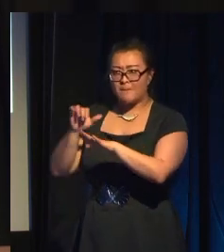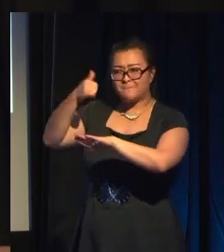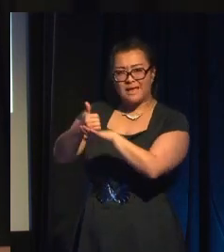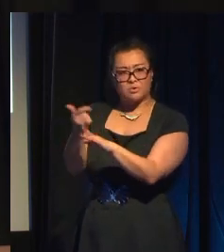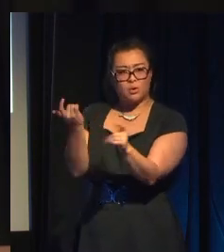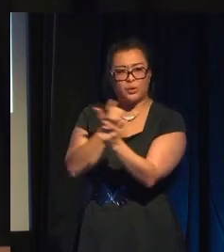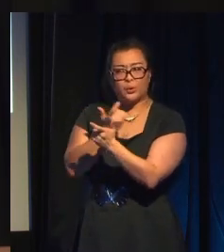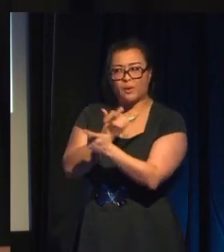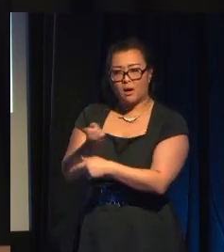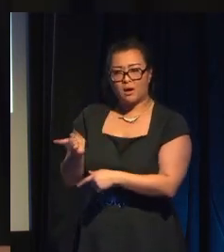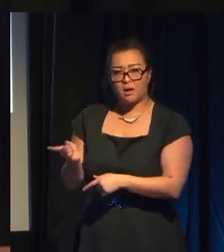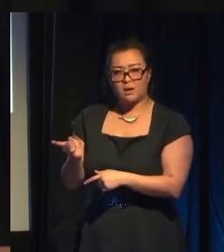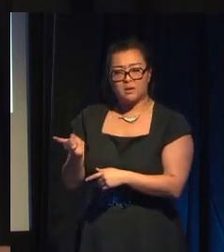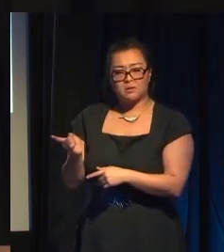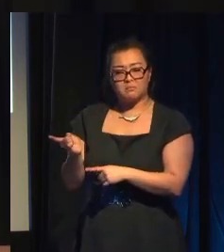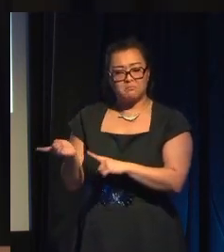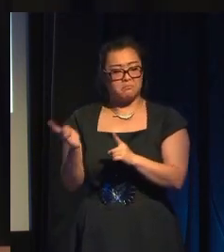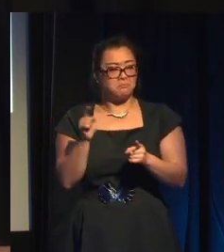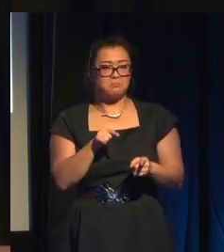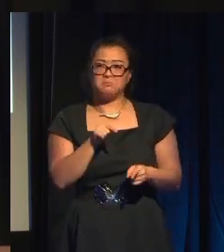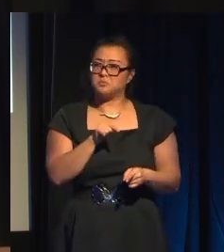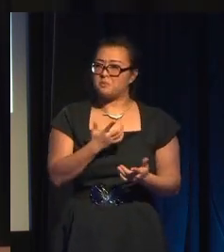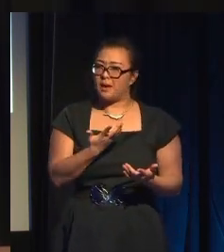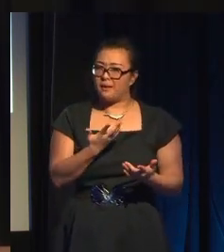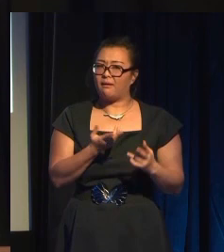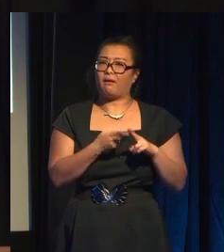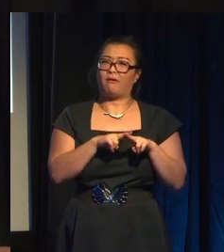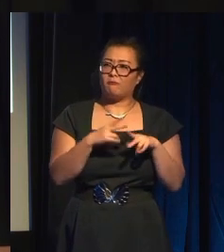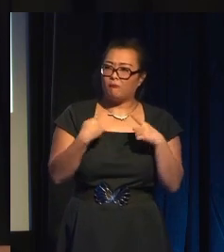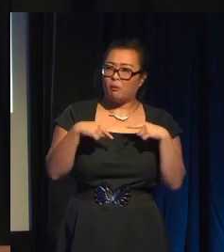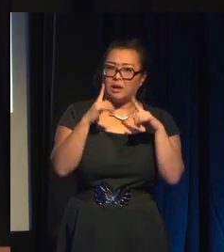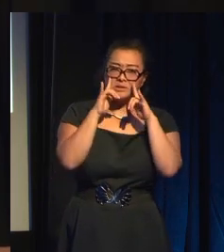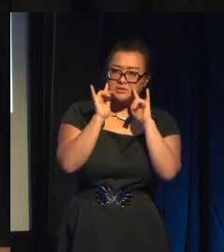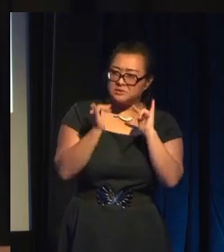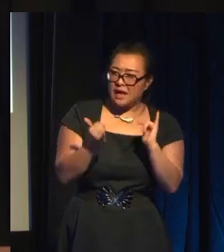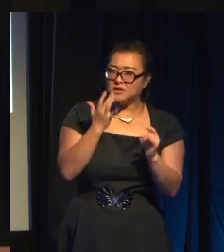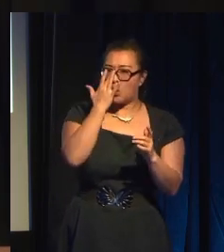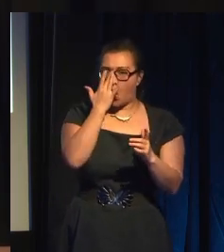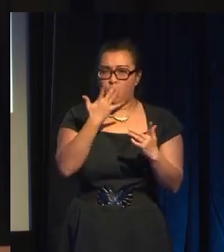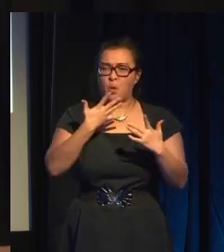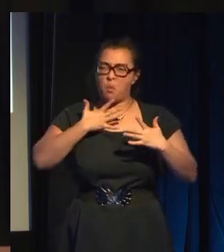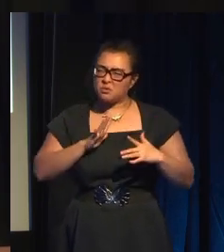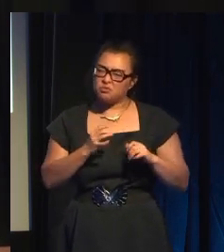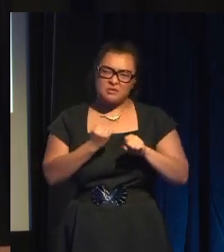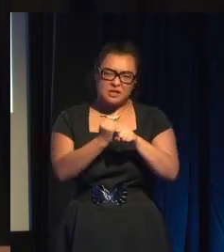So, you know, maybe we should... If we're going to test and we're going to put games through its paces and